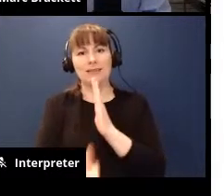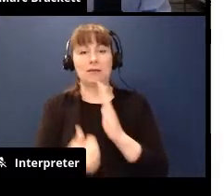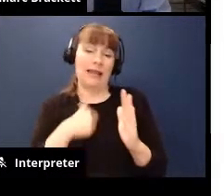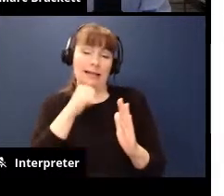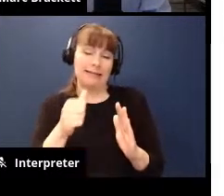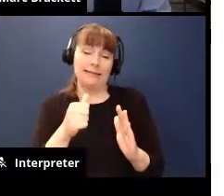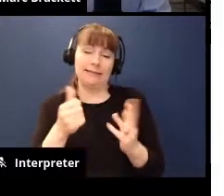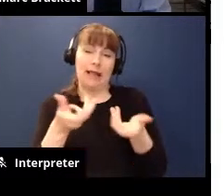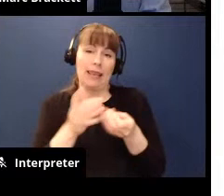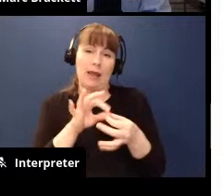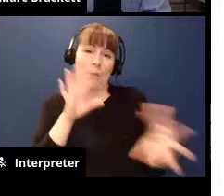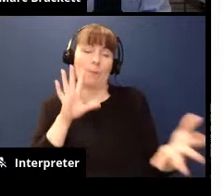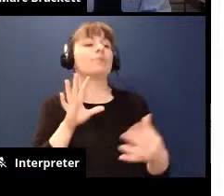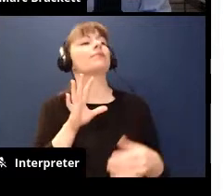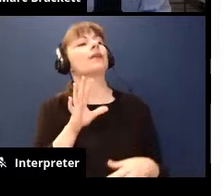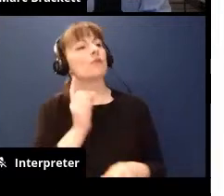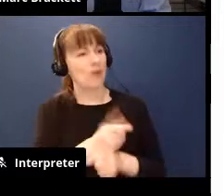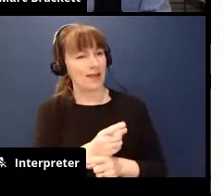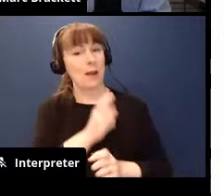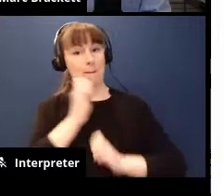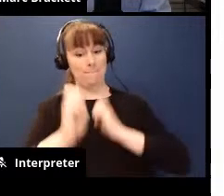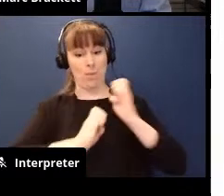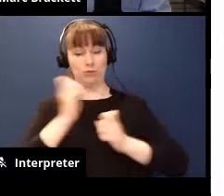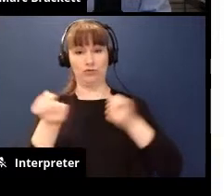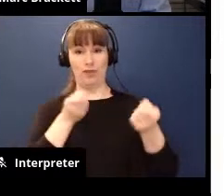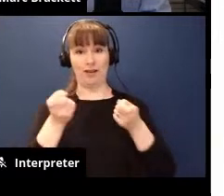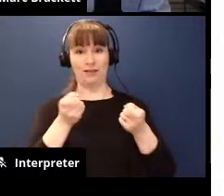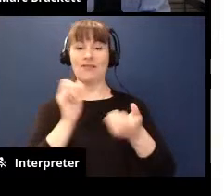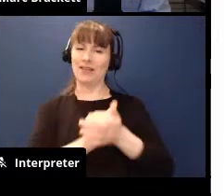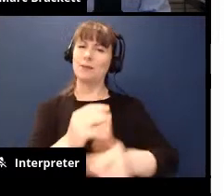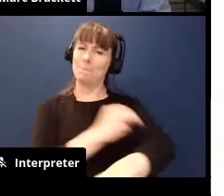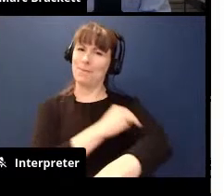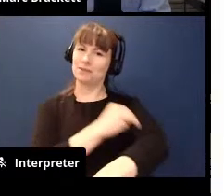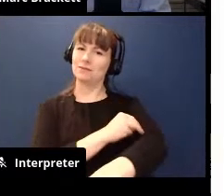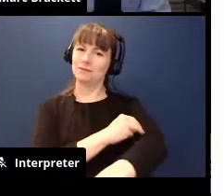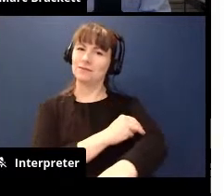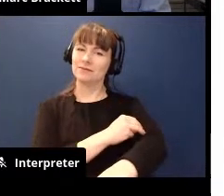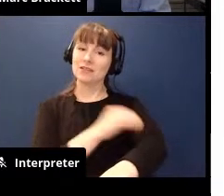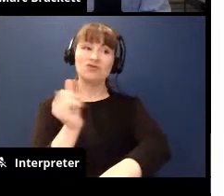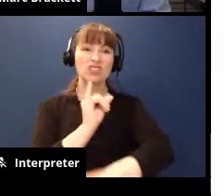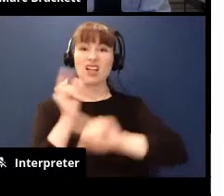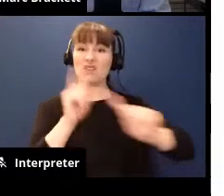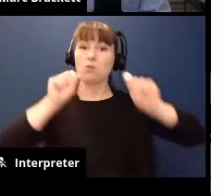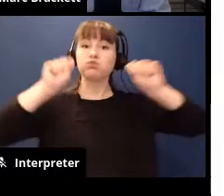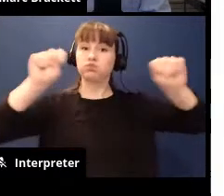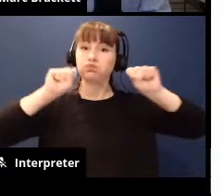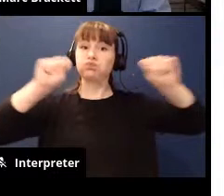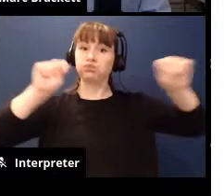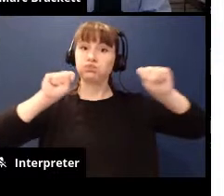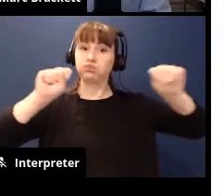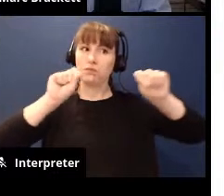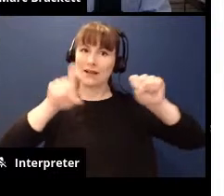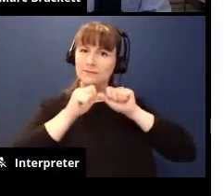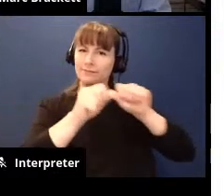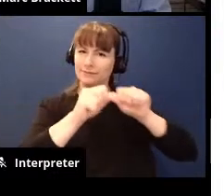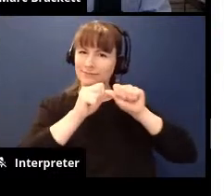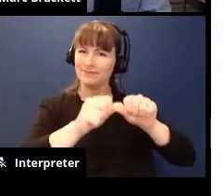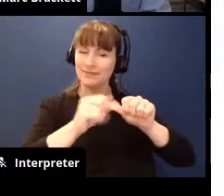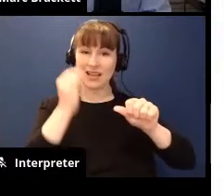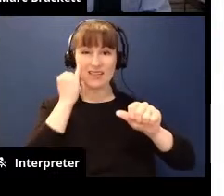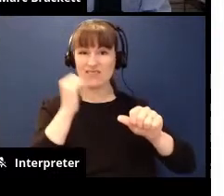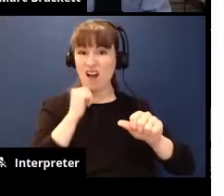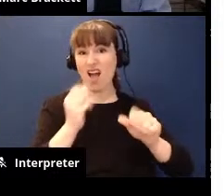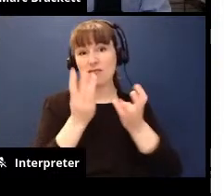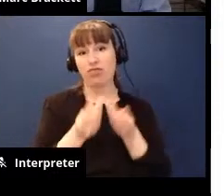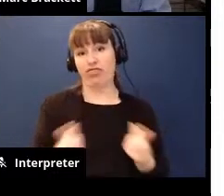is that emotion regulation is a muscle just like you know going to the gym it's a muscle and i think what